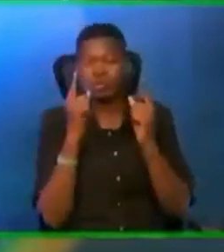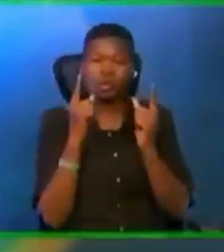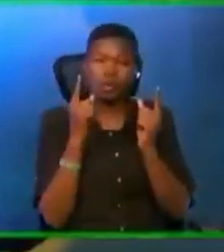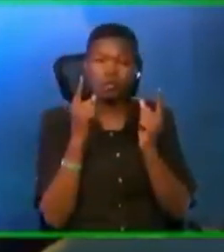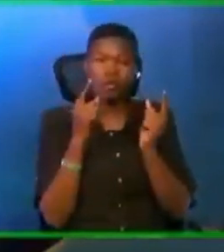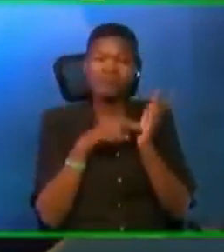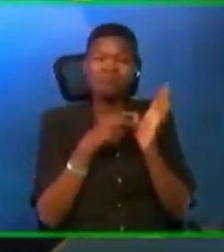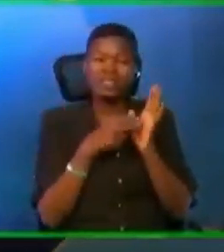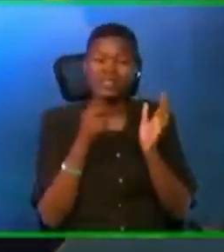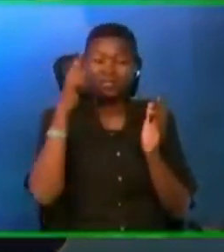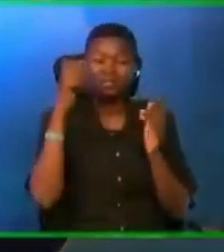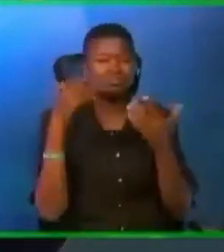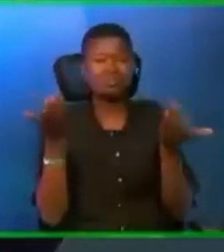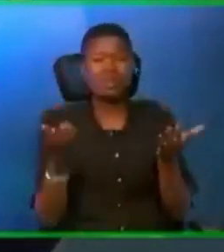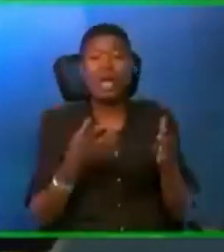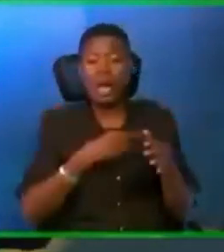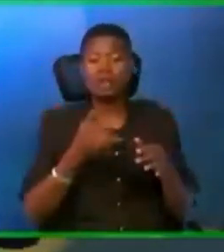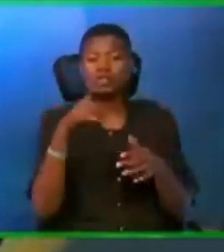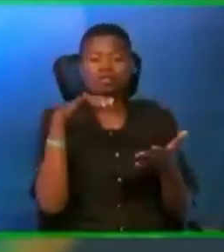he didn't invest.